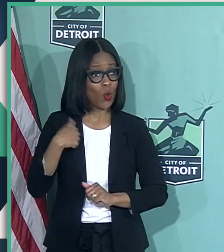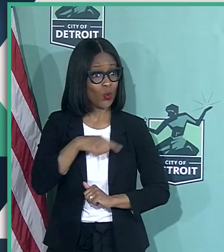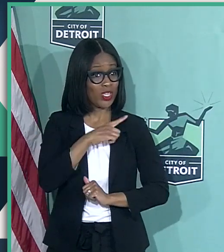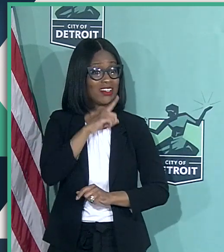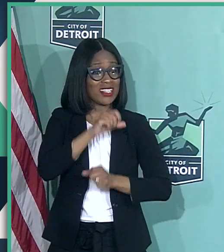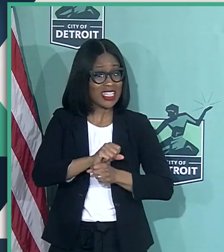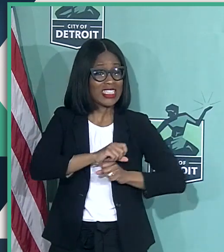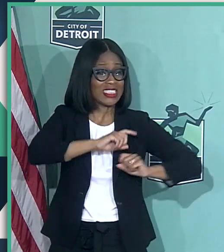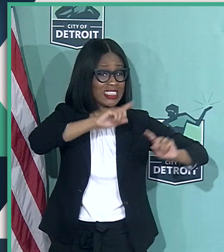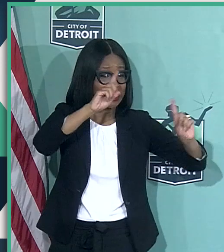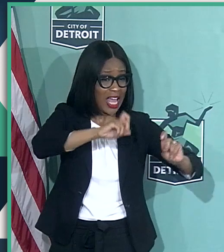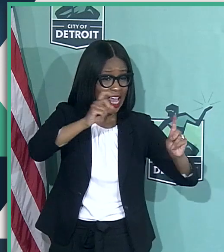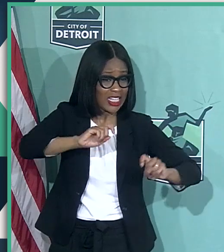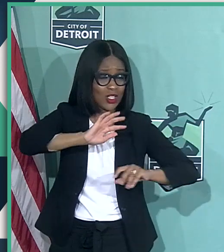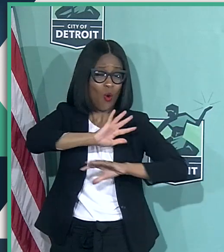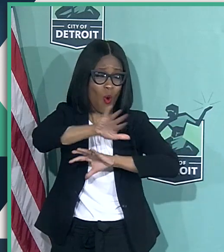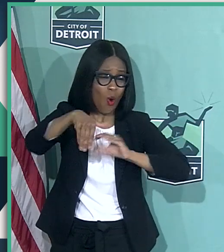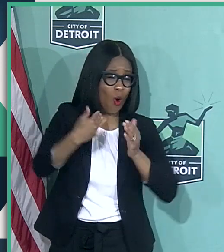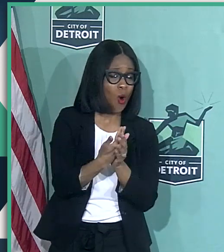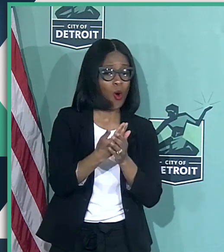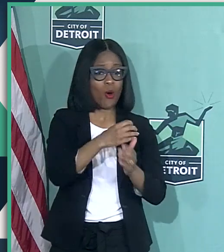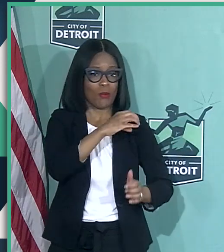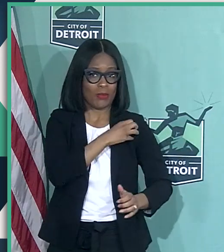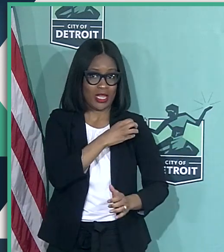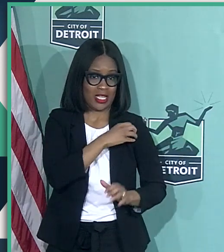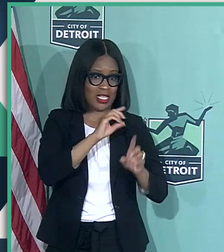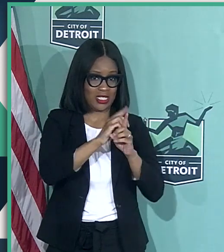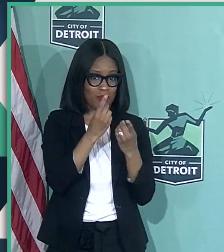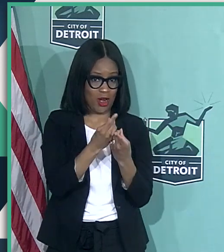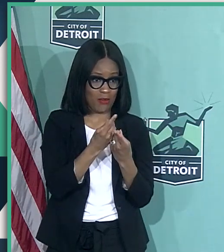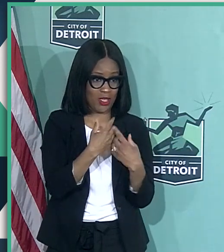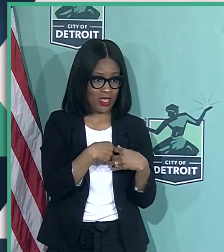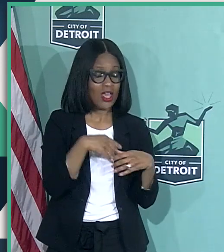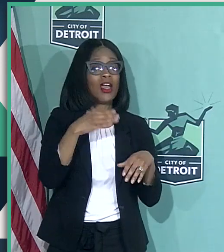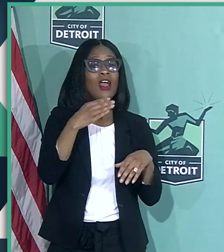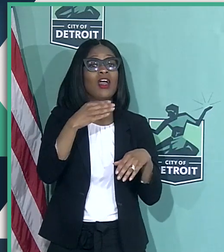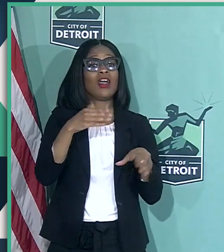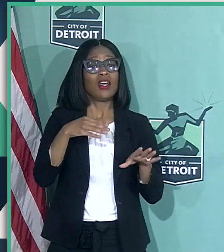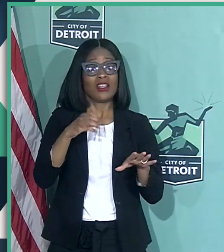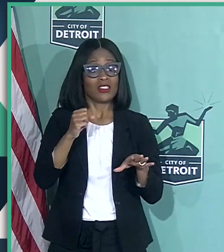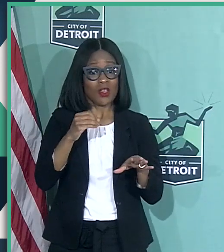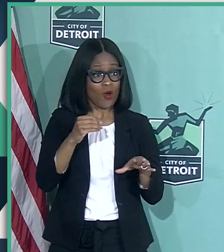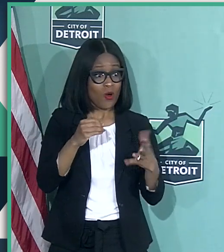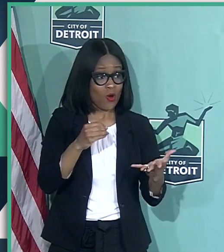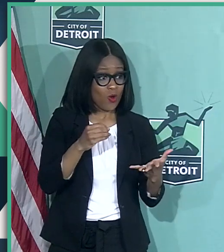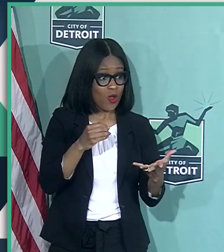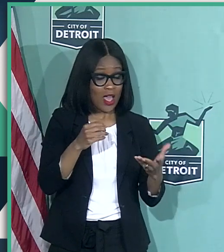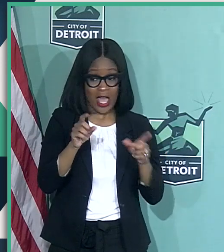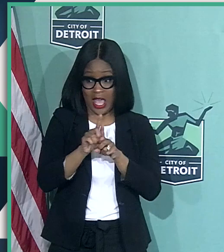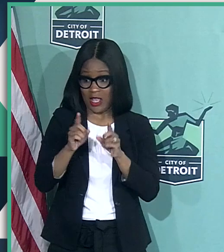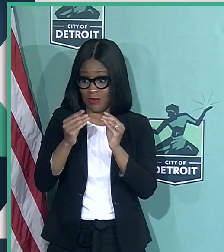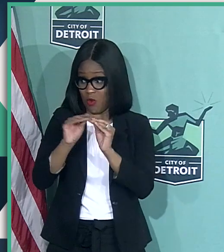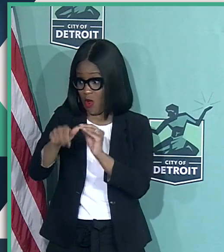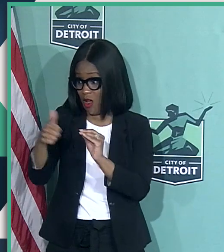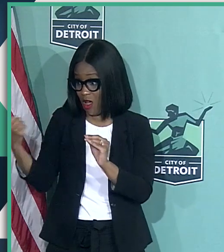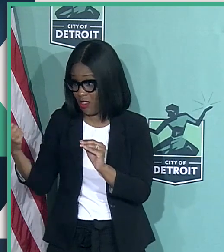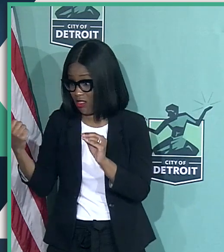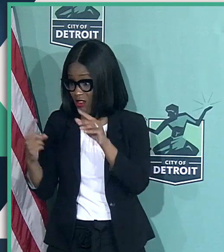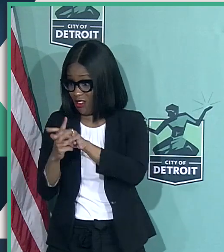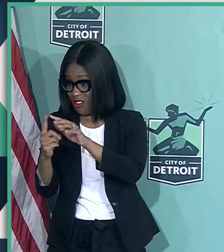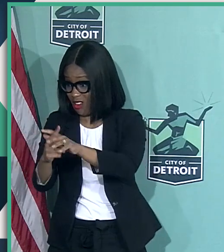tested the entire department. And as other infections rise, then we'll go in and do some additional tests.